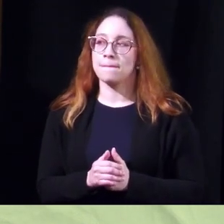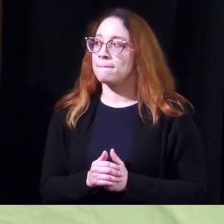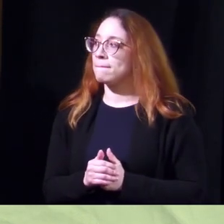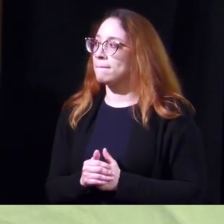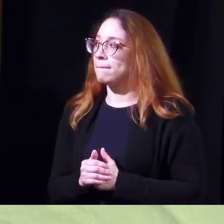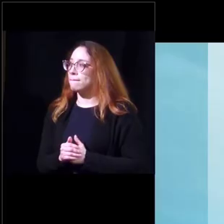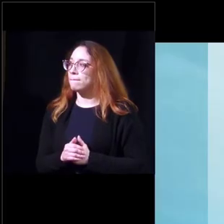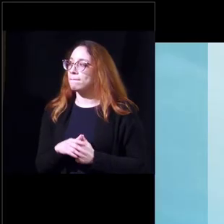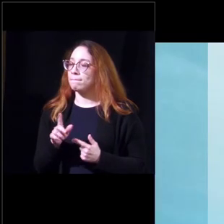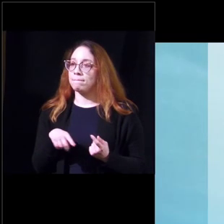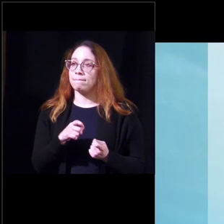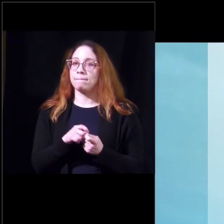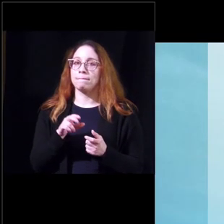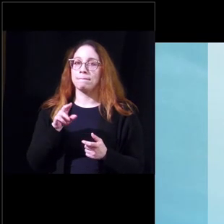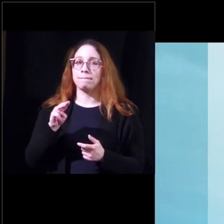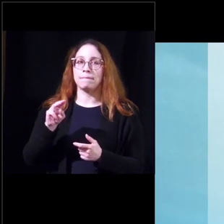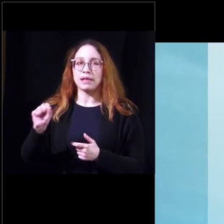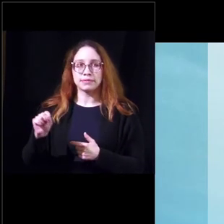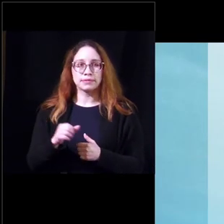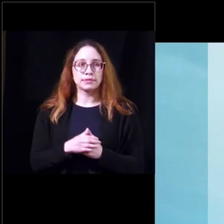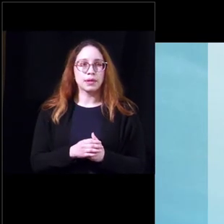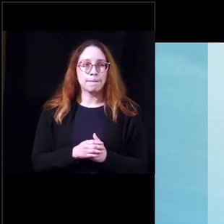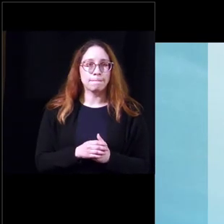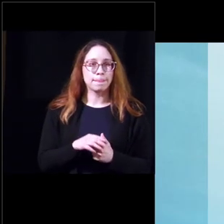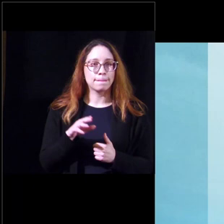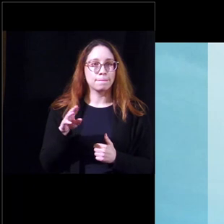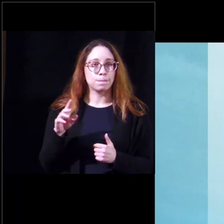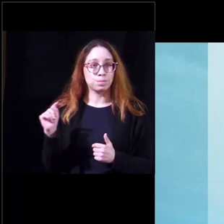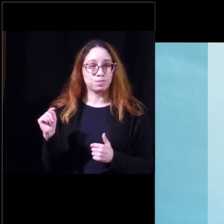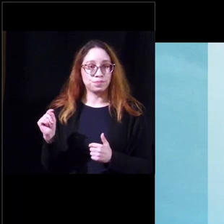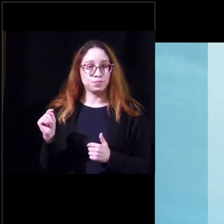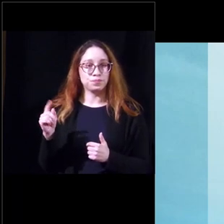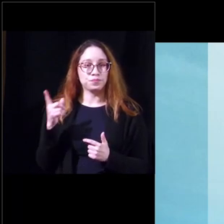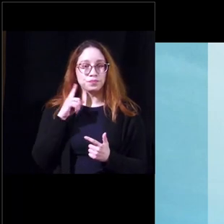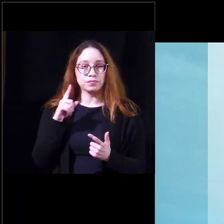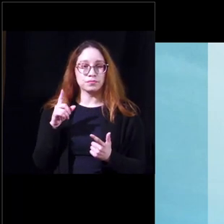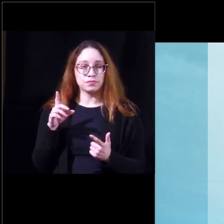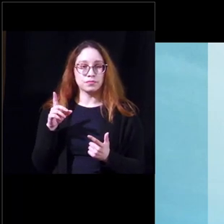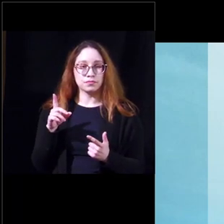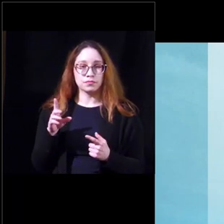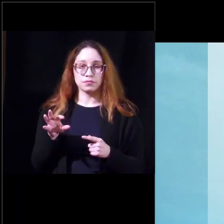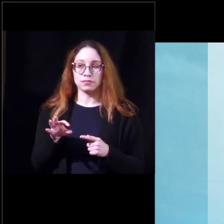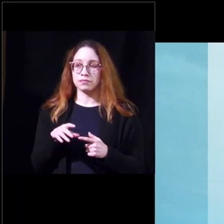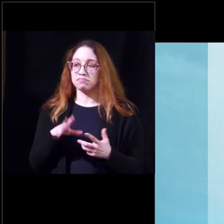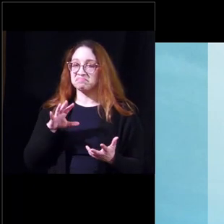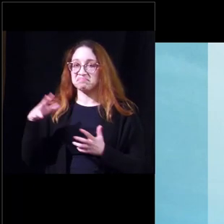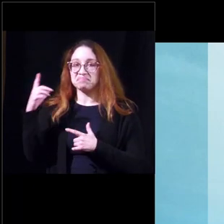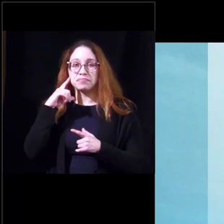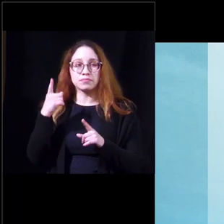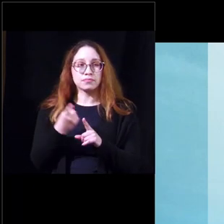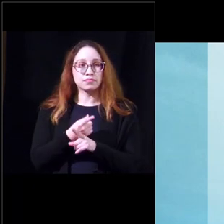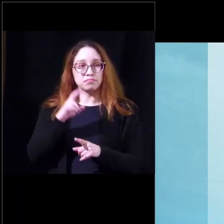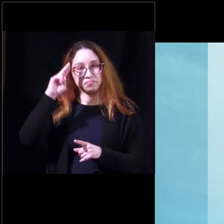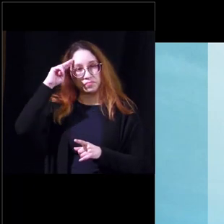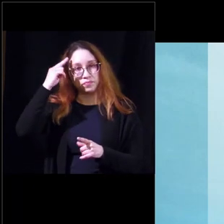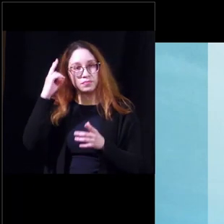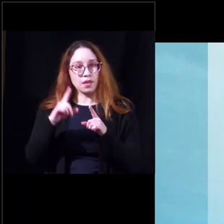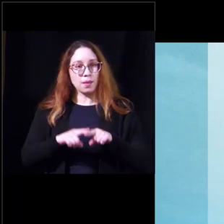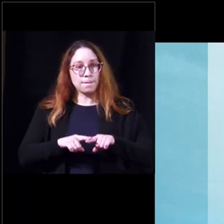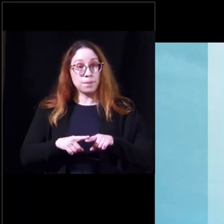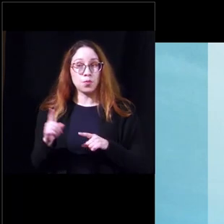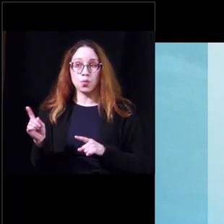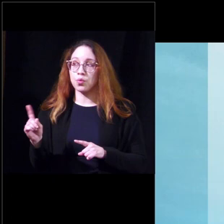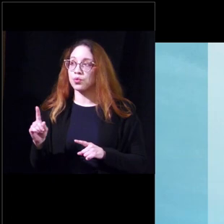so specific to ms uh urinary dysfunction it's because of the the neurological aspects obviously depending on